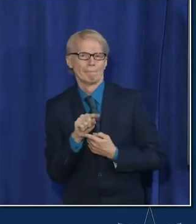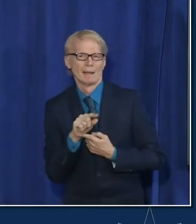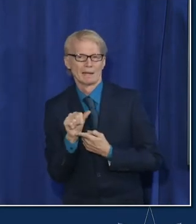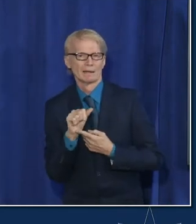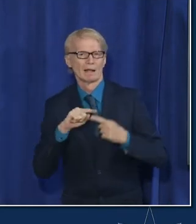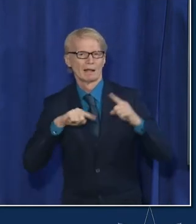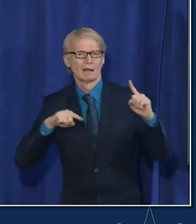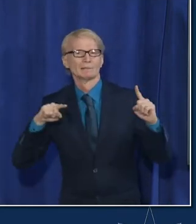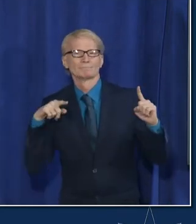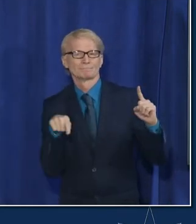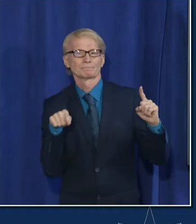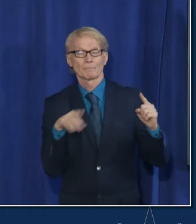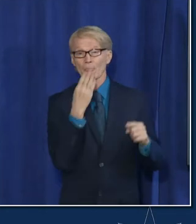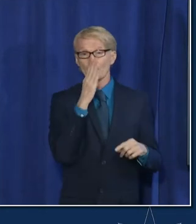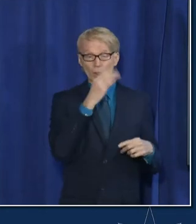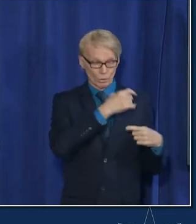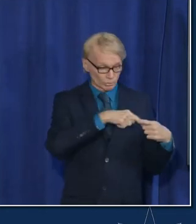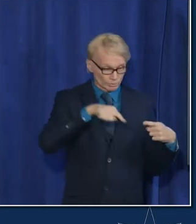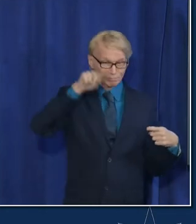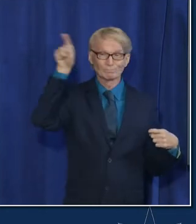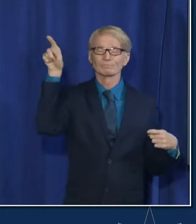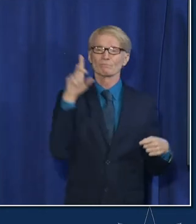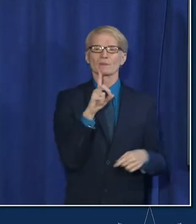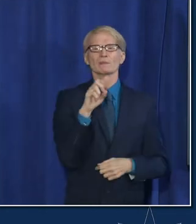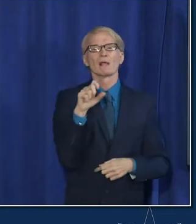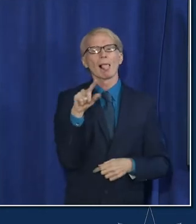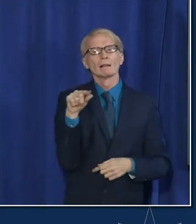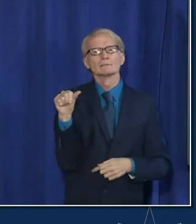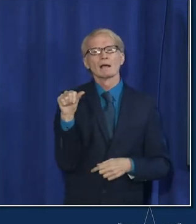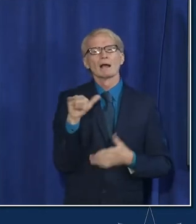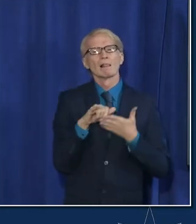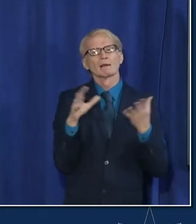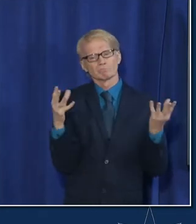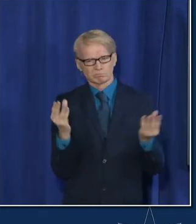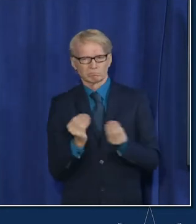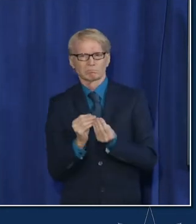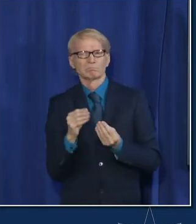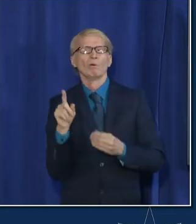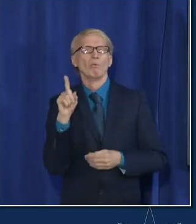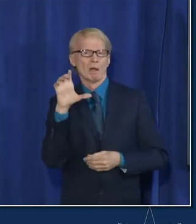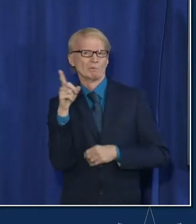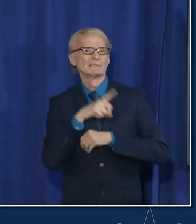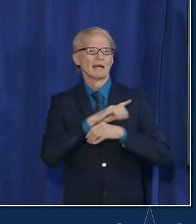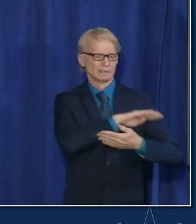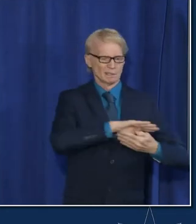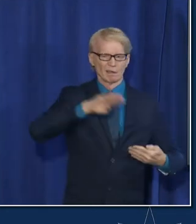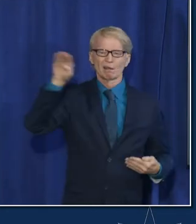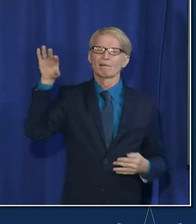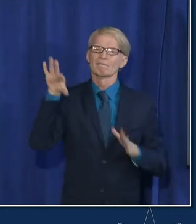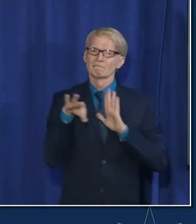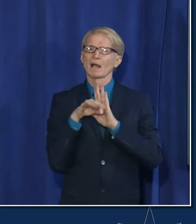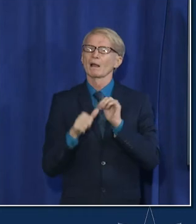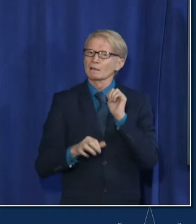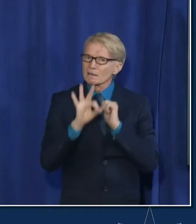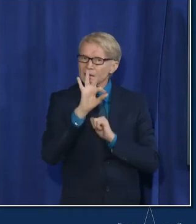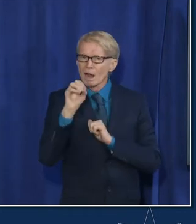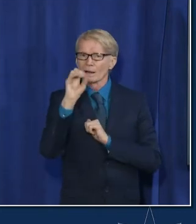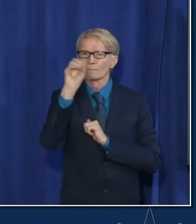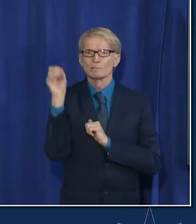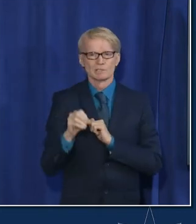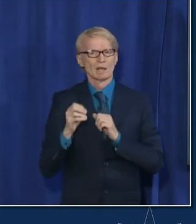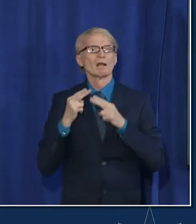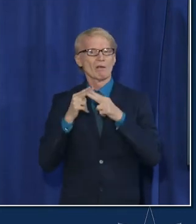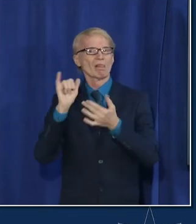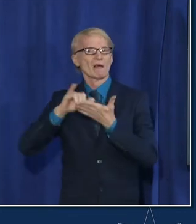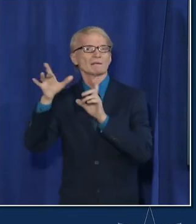variant if you look at the blue line that's the delta variant took about a hundred days to get to the point where 90 of the virus in south africa was the delta